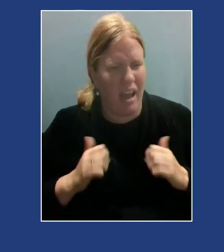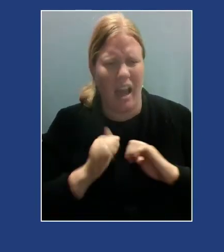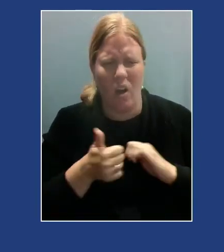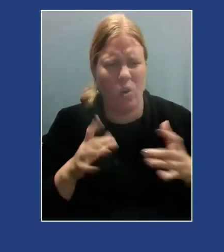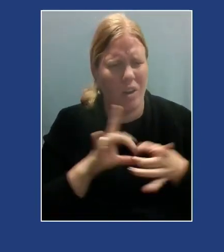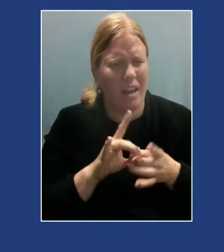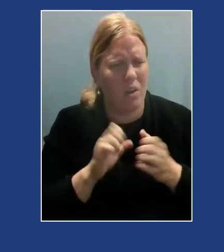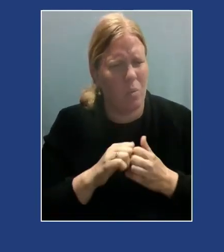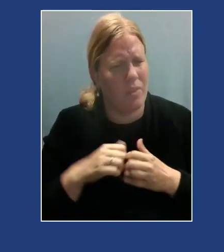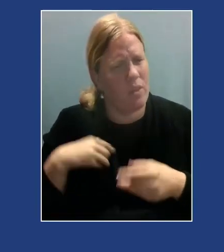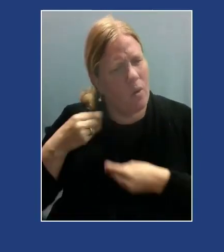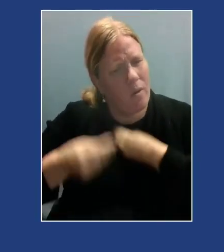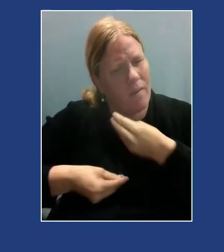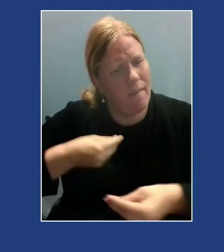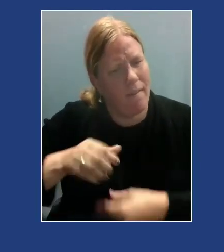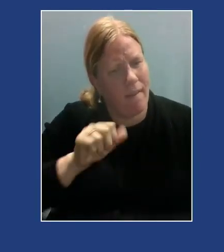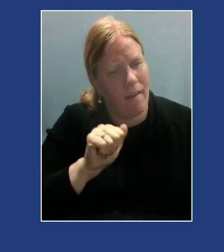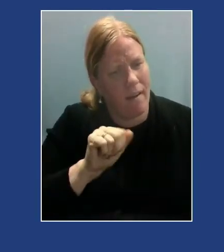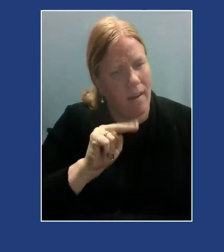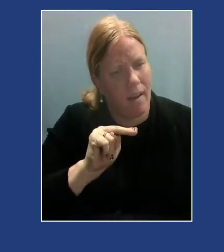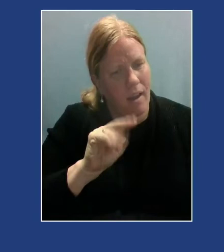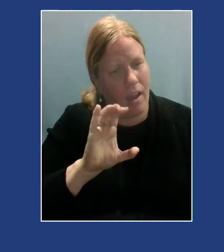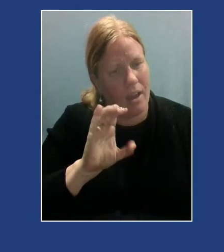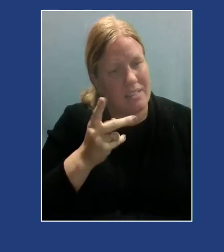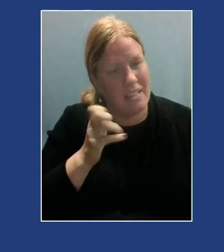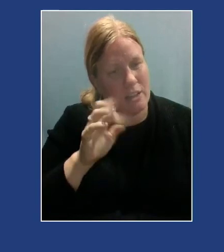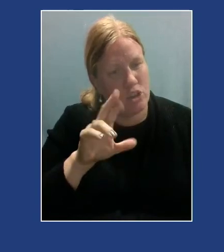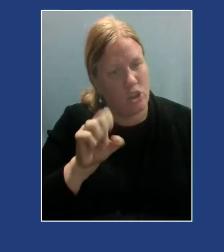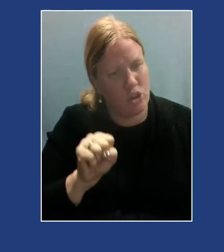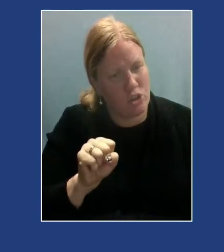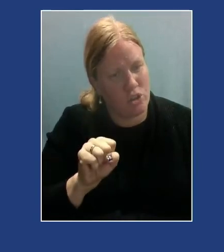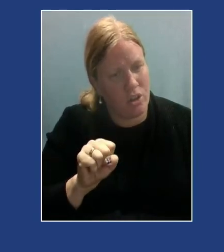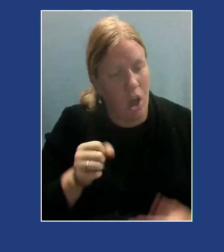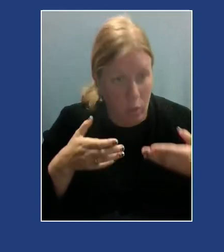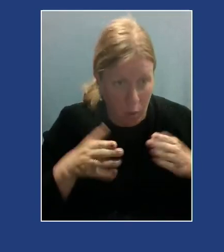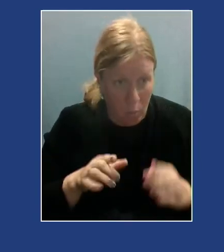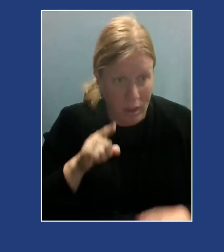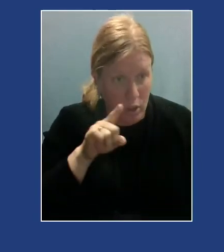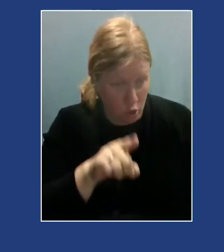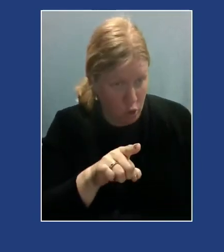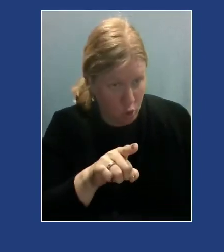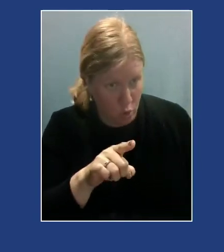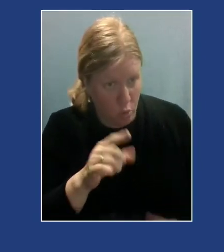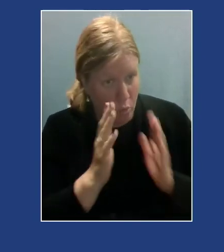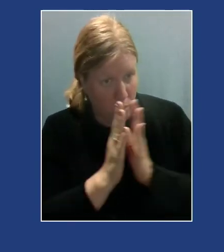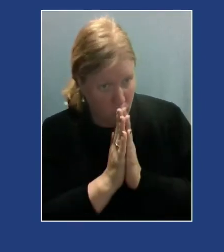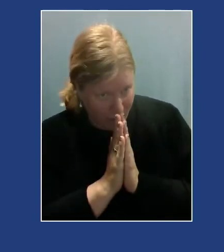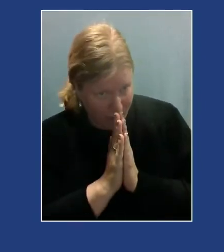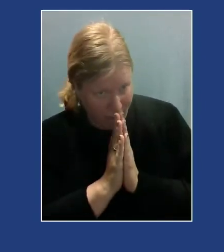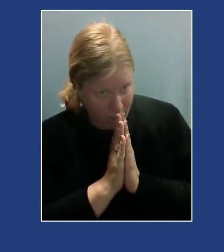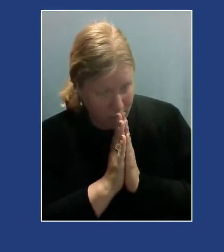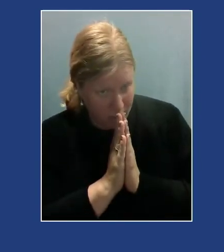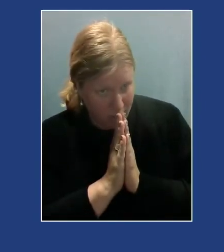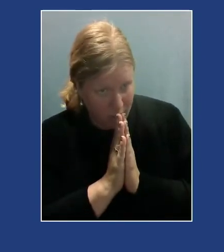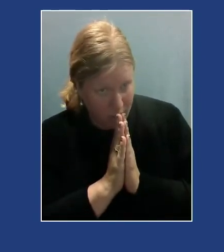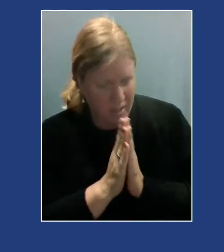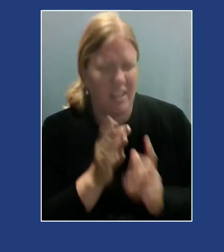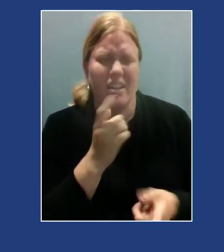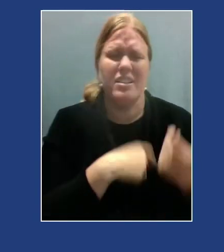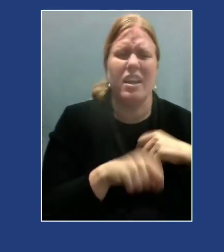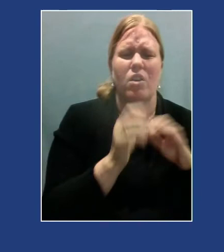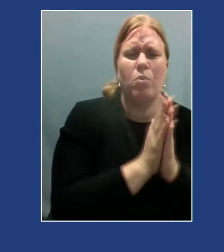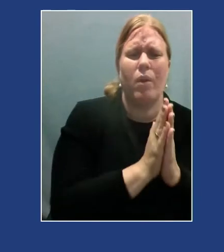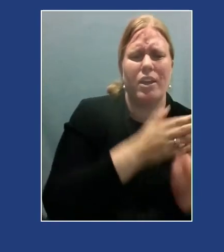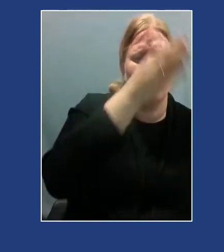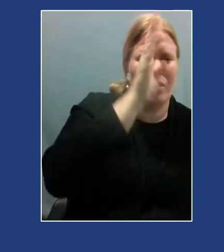ancestors? Right? Are there ways that you, when you're doing prayer, that rather than praying to God or your